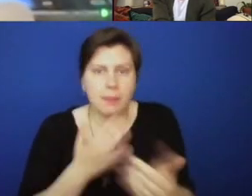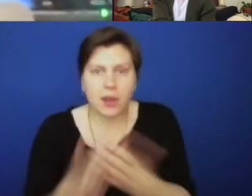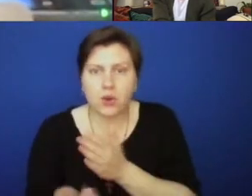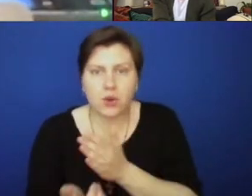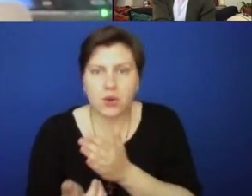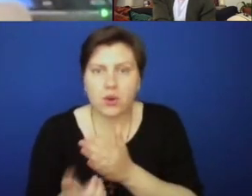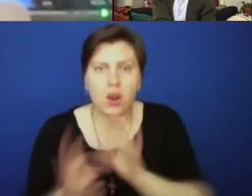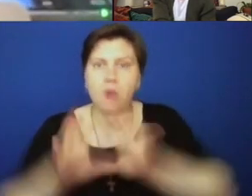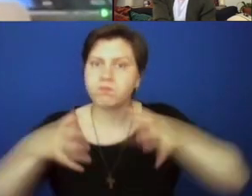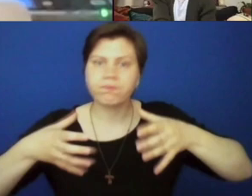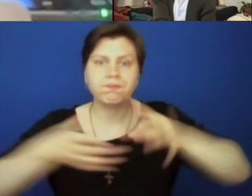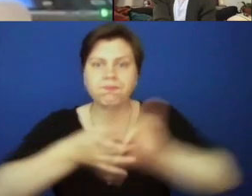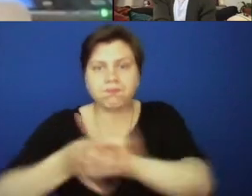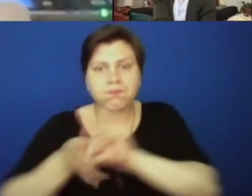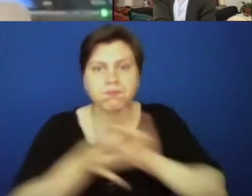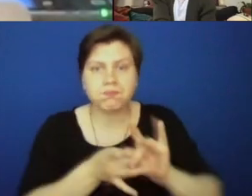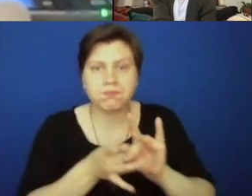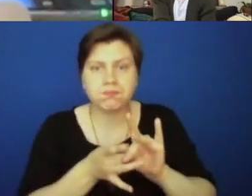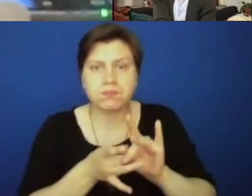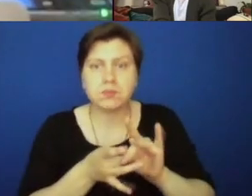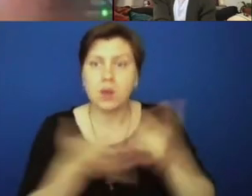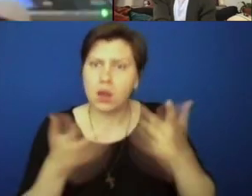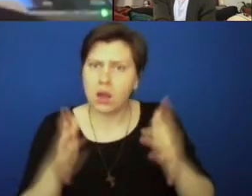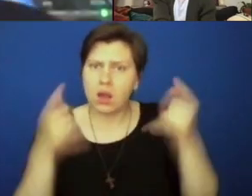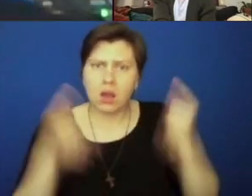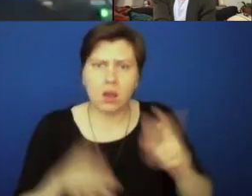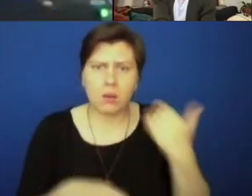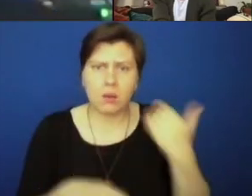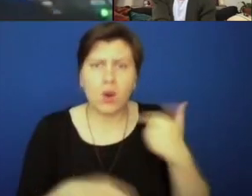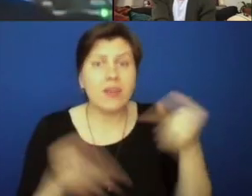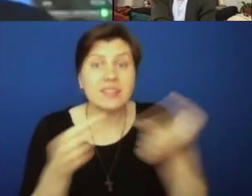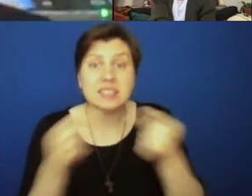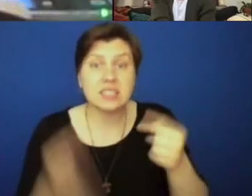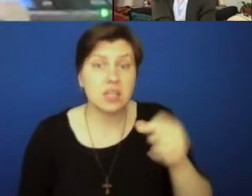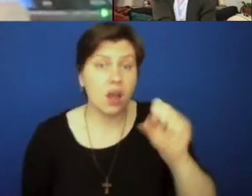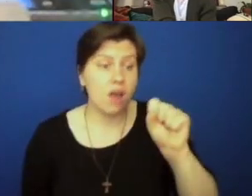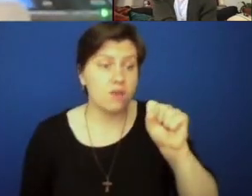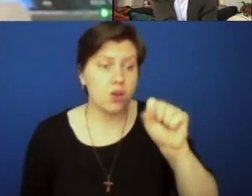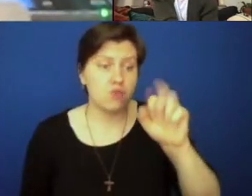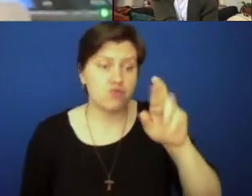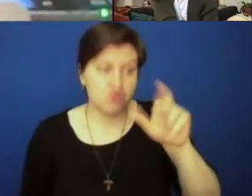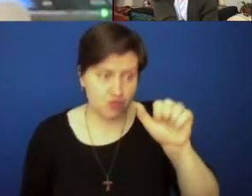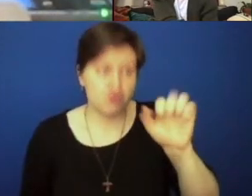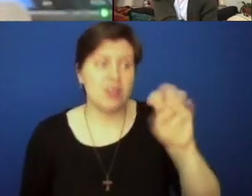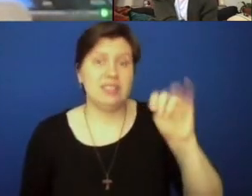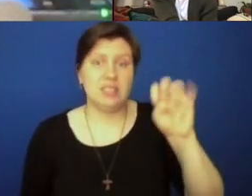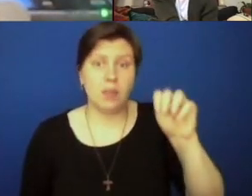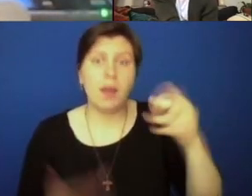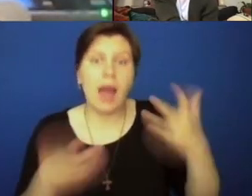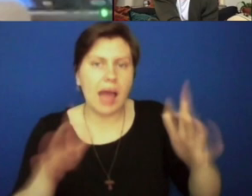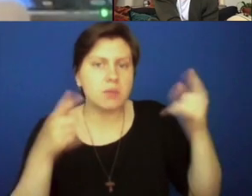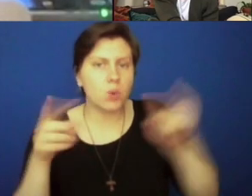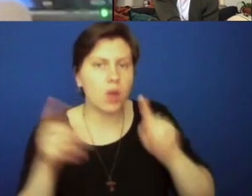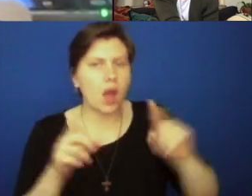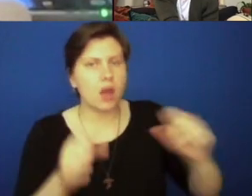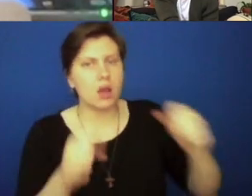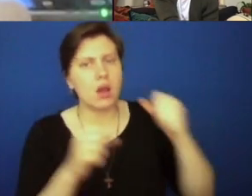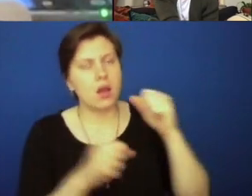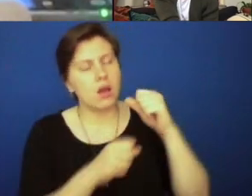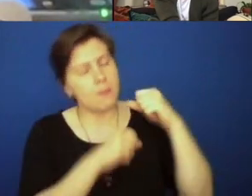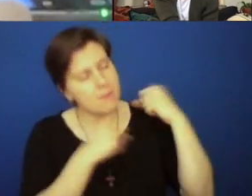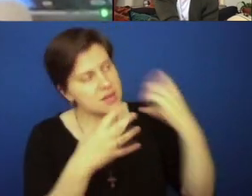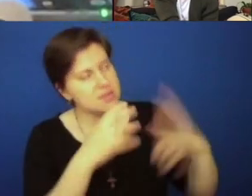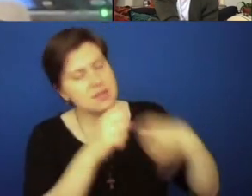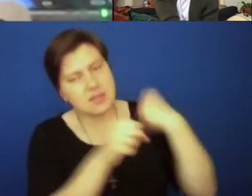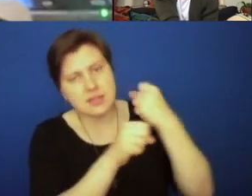you know, and so, you know, the sin of racism has been going on for hundreds and hundreds of years. And, you we have not, we